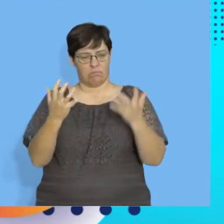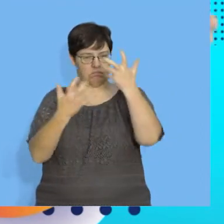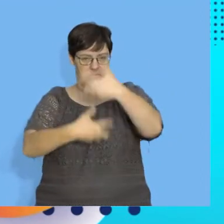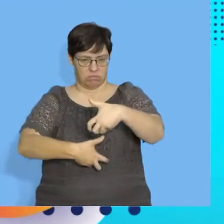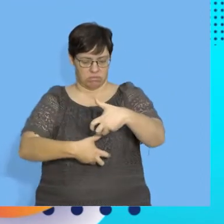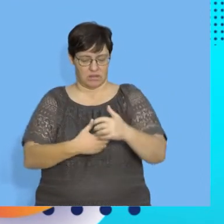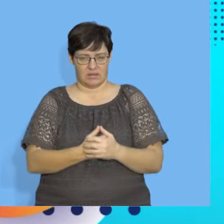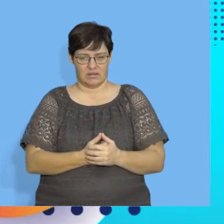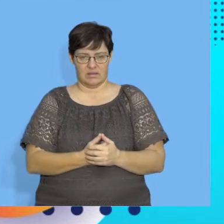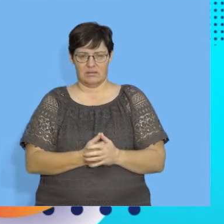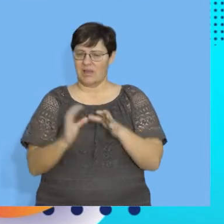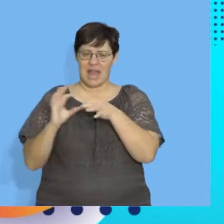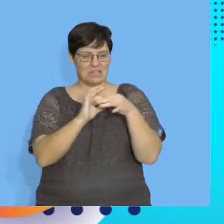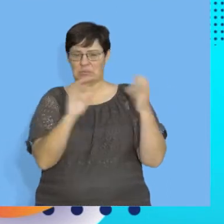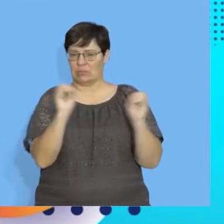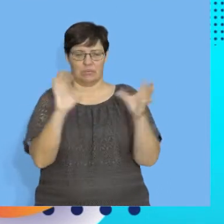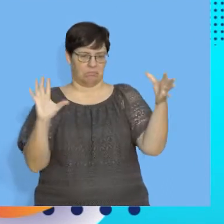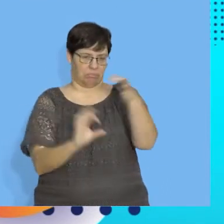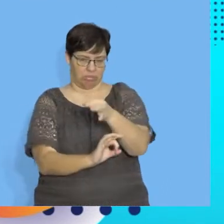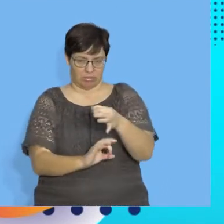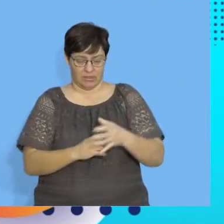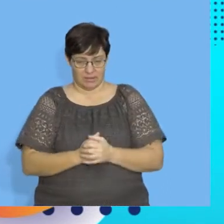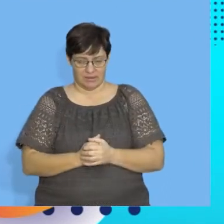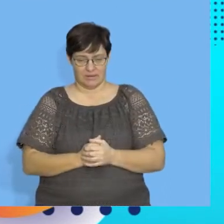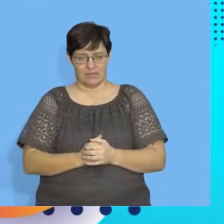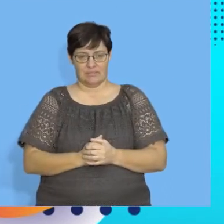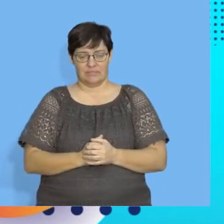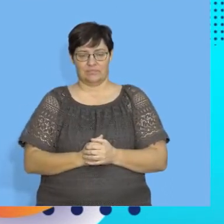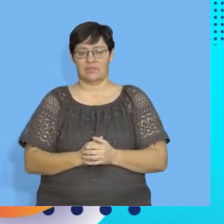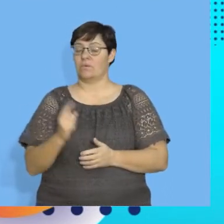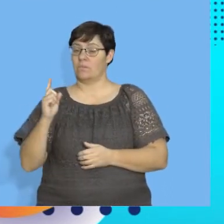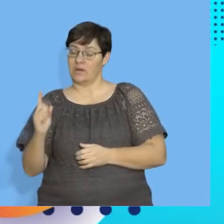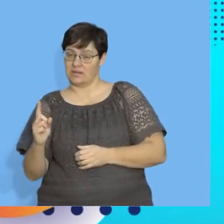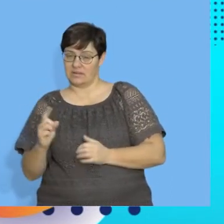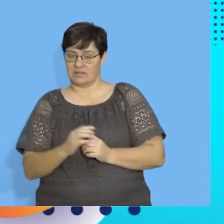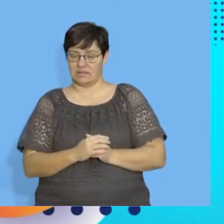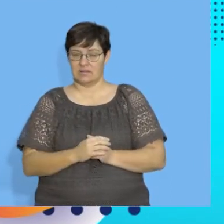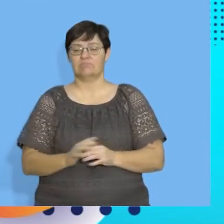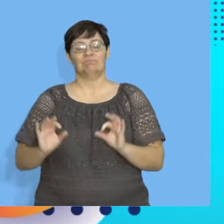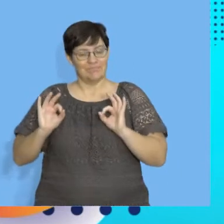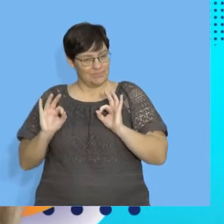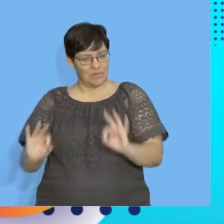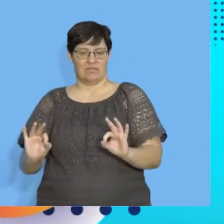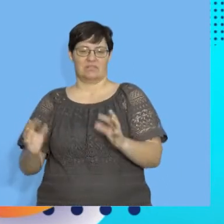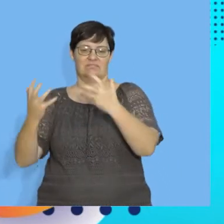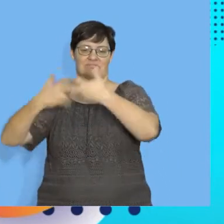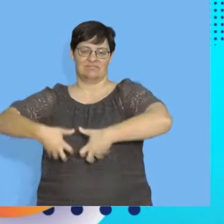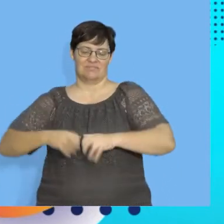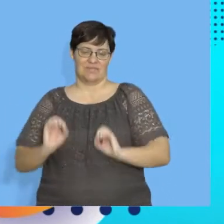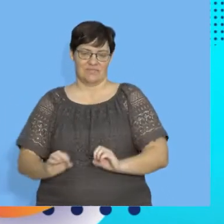No correlation. No association between the two variables. 1. Perfect